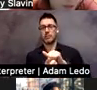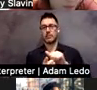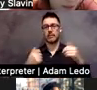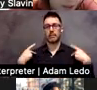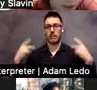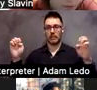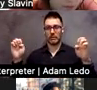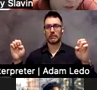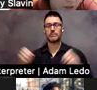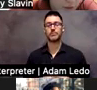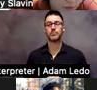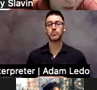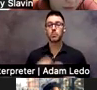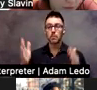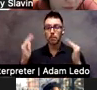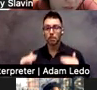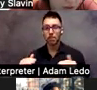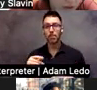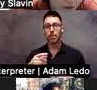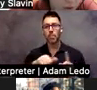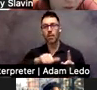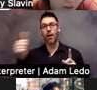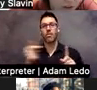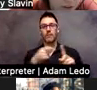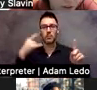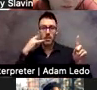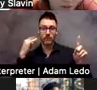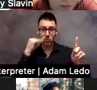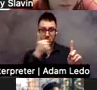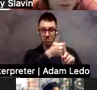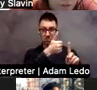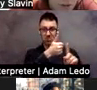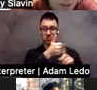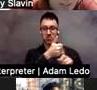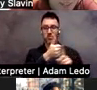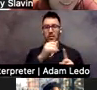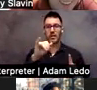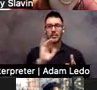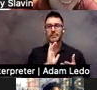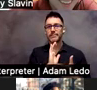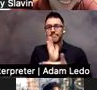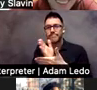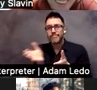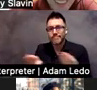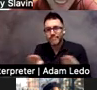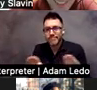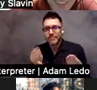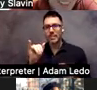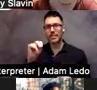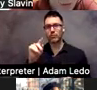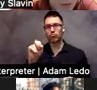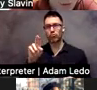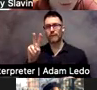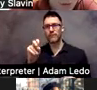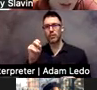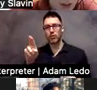Then we have someone from California, who is an intervener for an 11-year-old with charge. So that's awesome. think